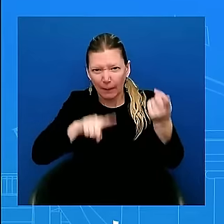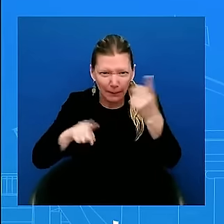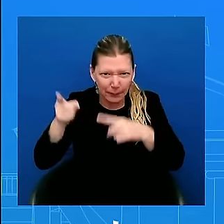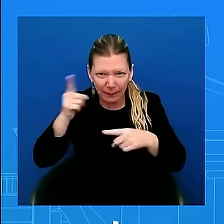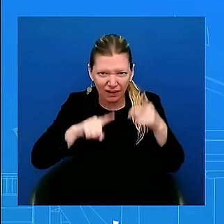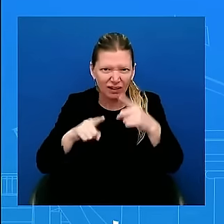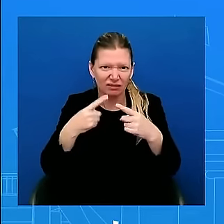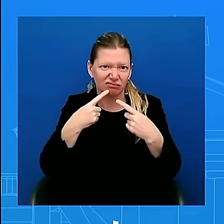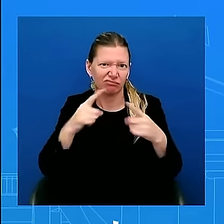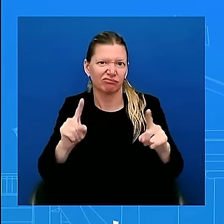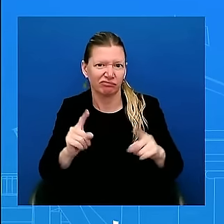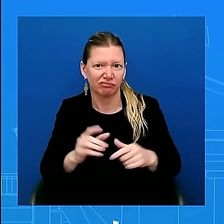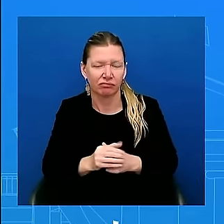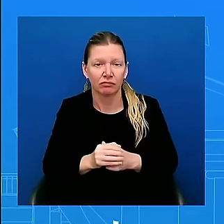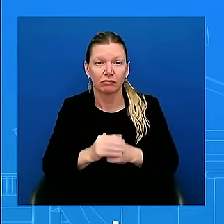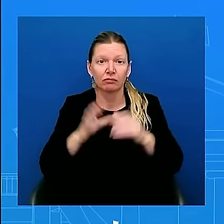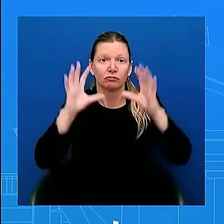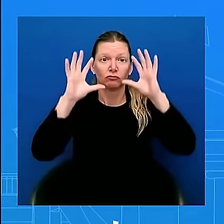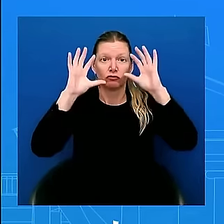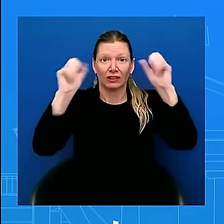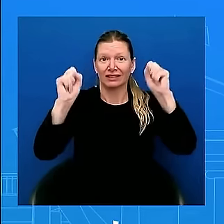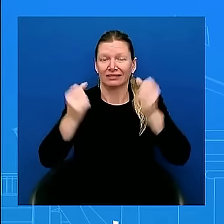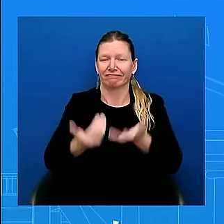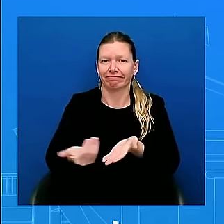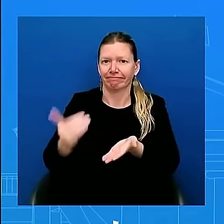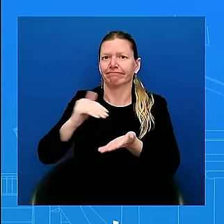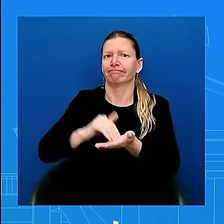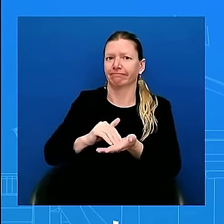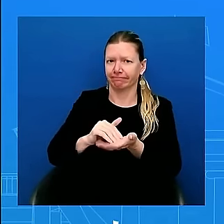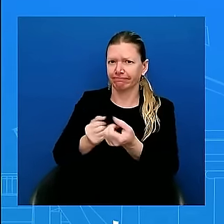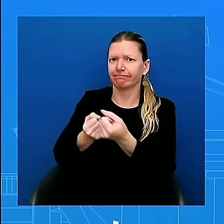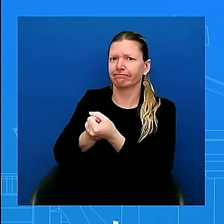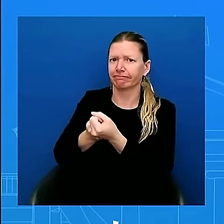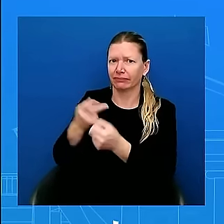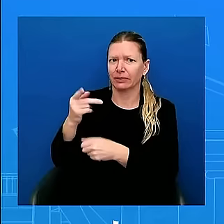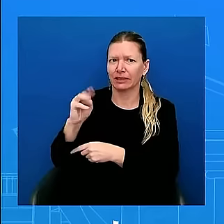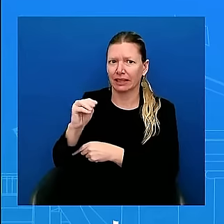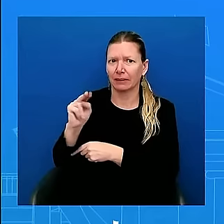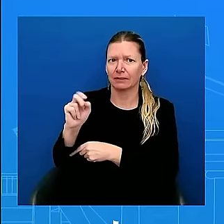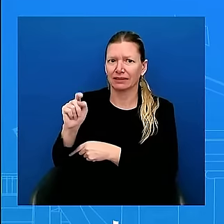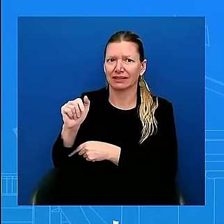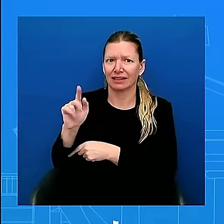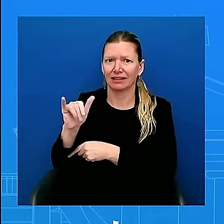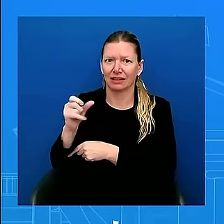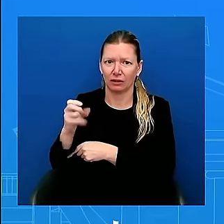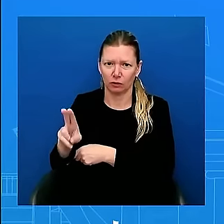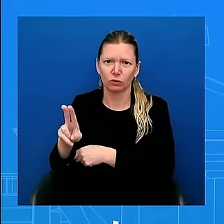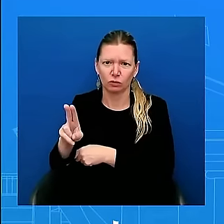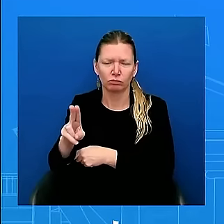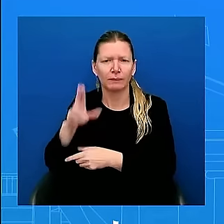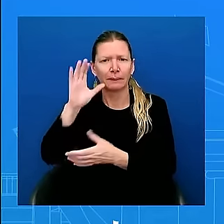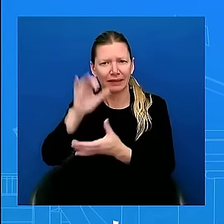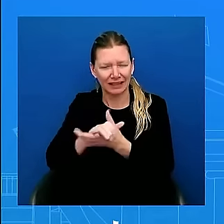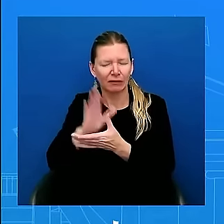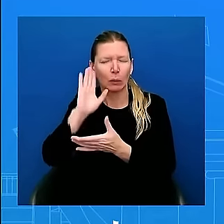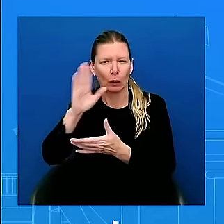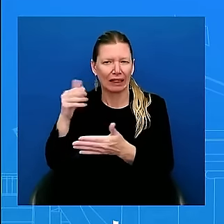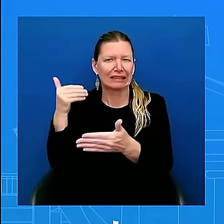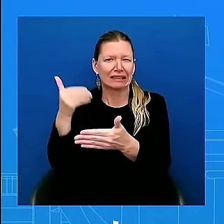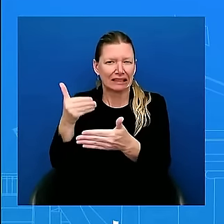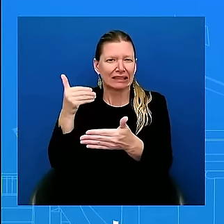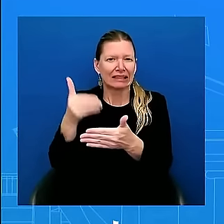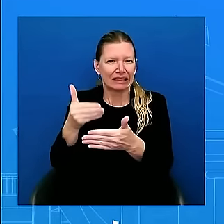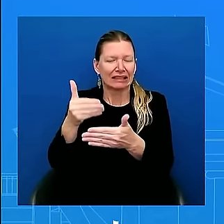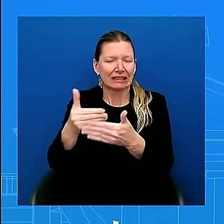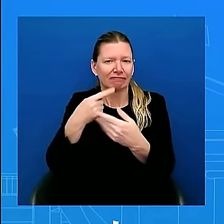to get there and we need to get there soon. Today is the 293rd day that these hostages